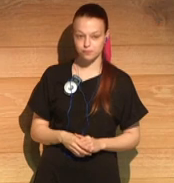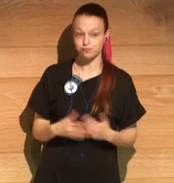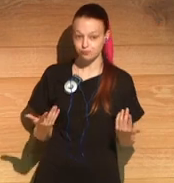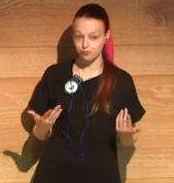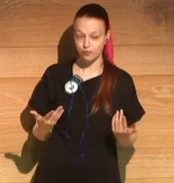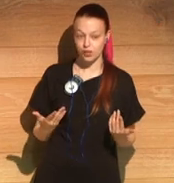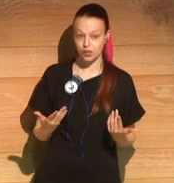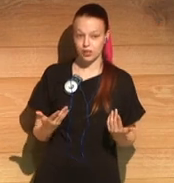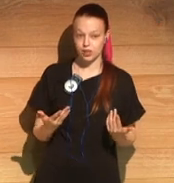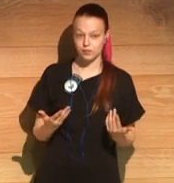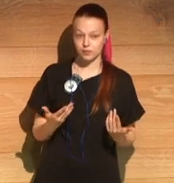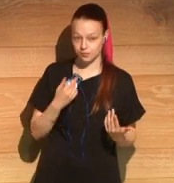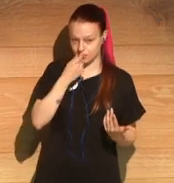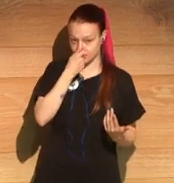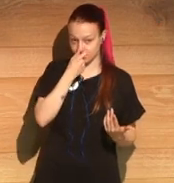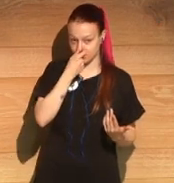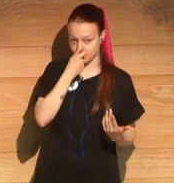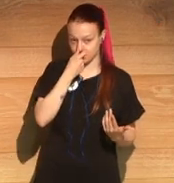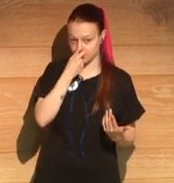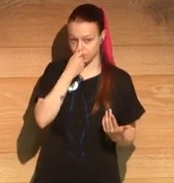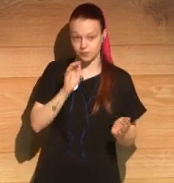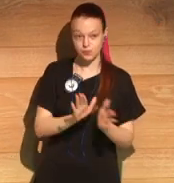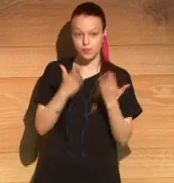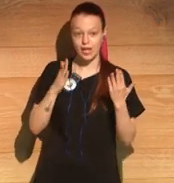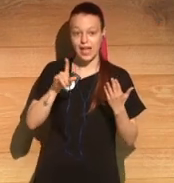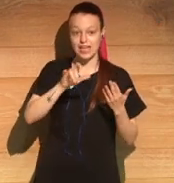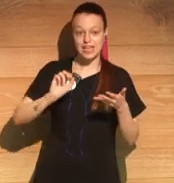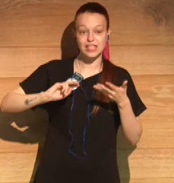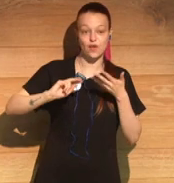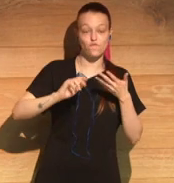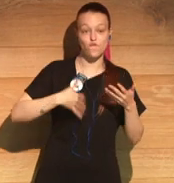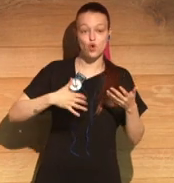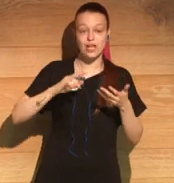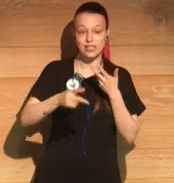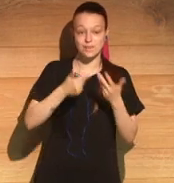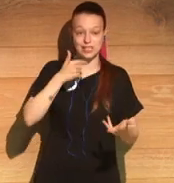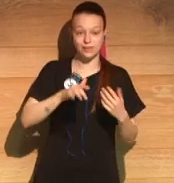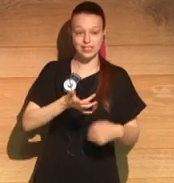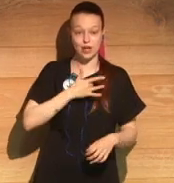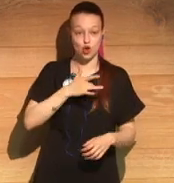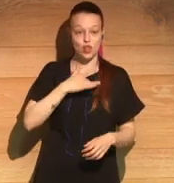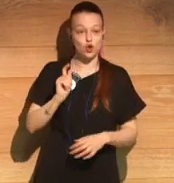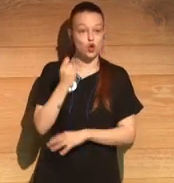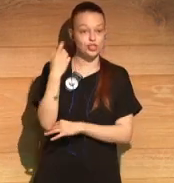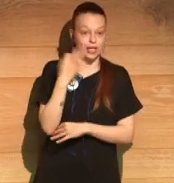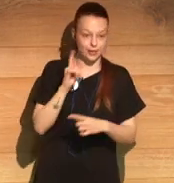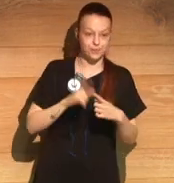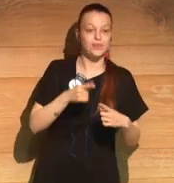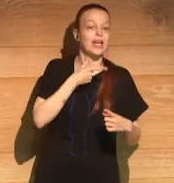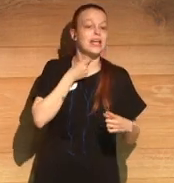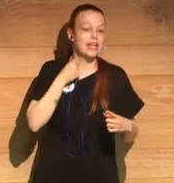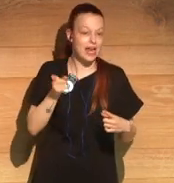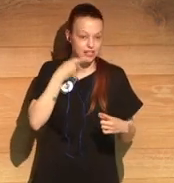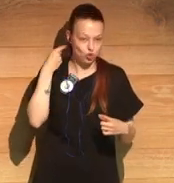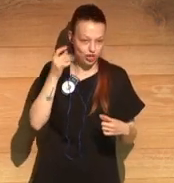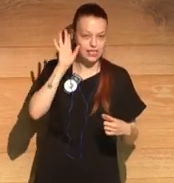I'd say that what you achieve in the invisible fuse of the heart is that you don't just make people laugh and